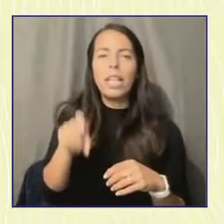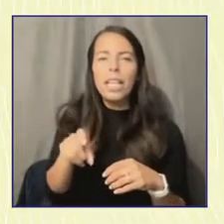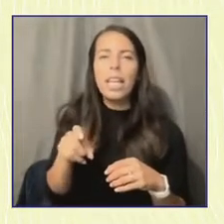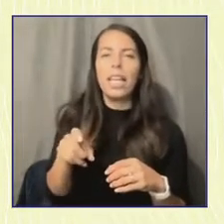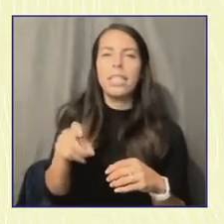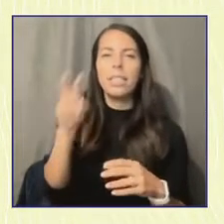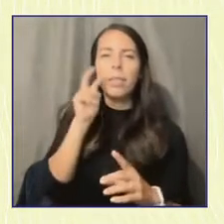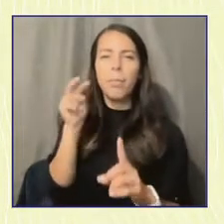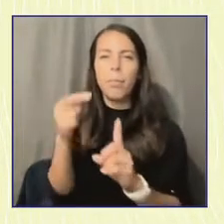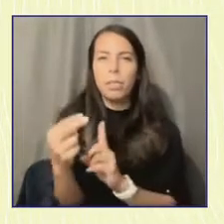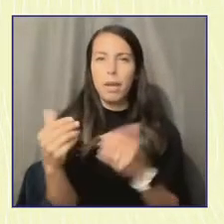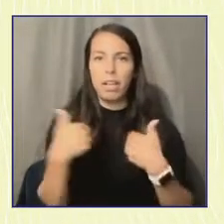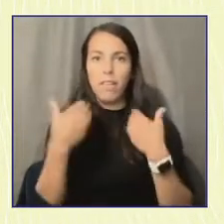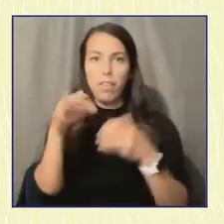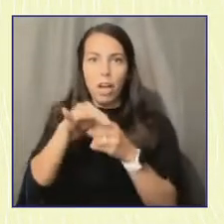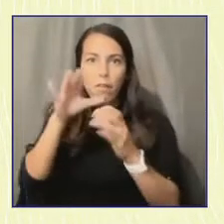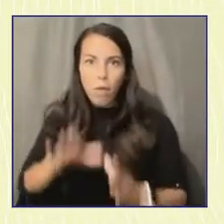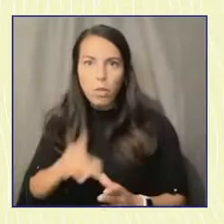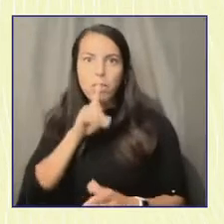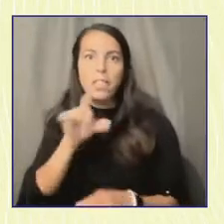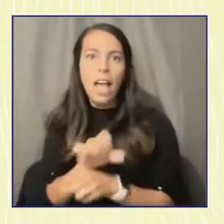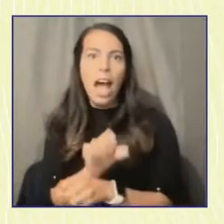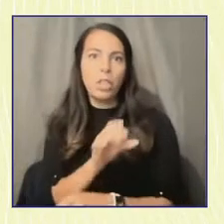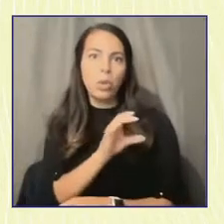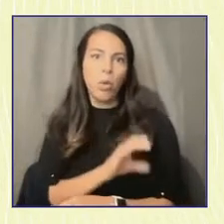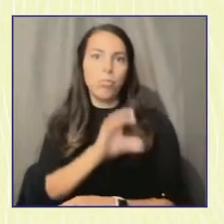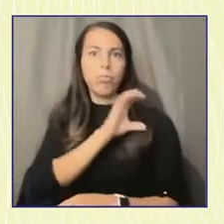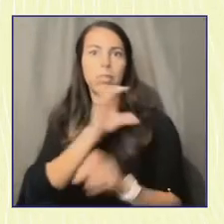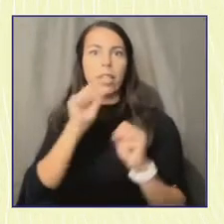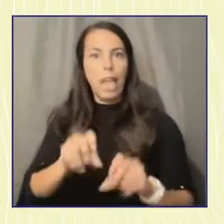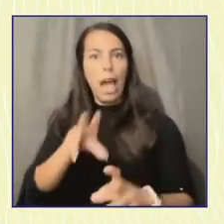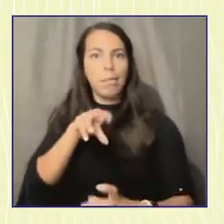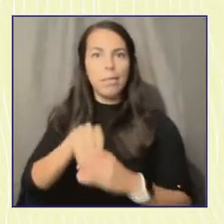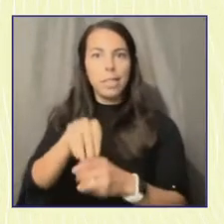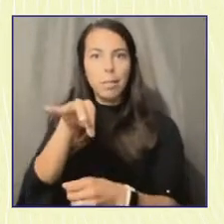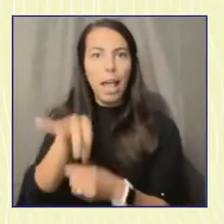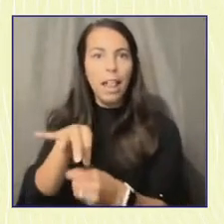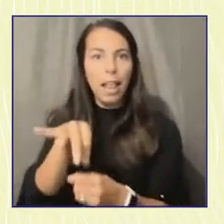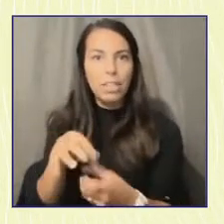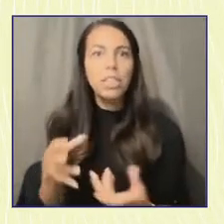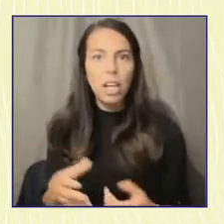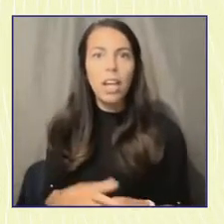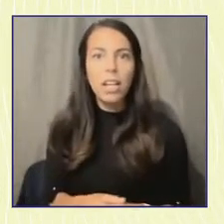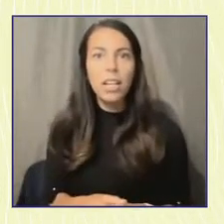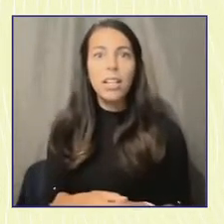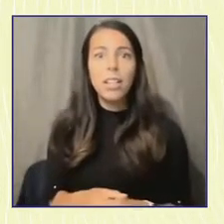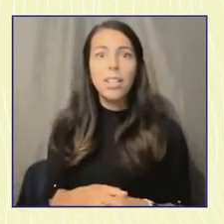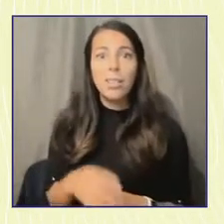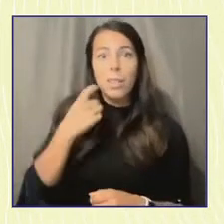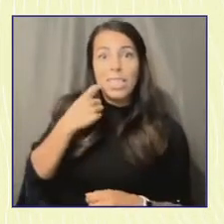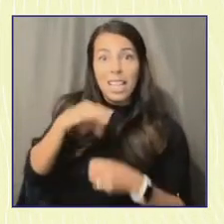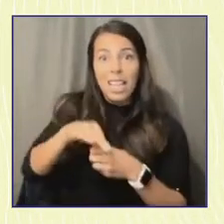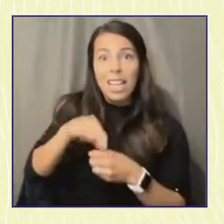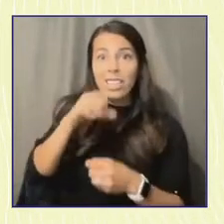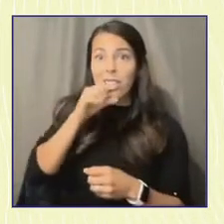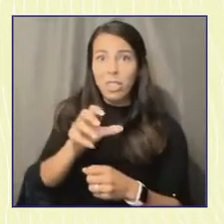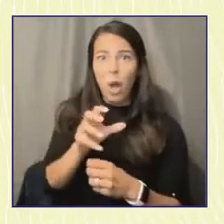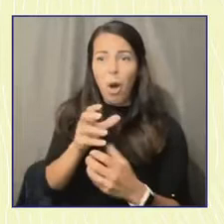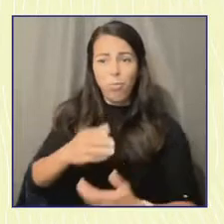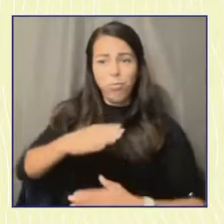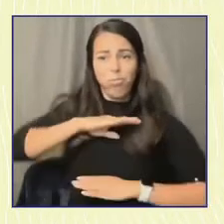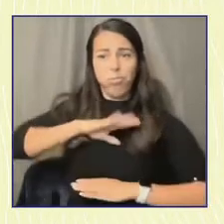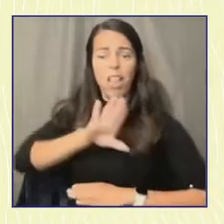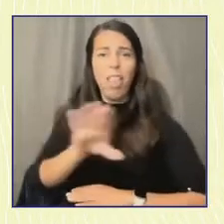voters. And I think for a lot of elected officials don't actually cater to young voters and think about reaching out to them and